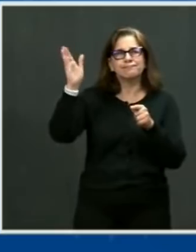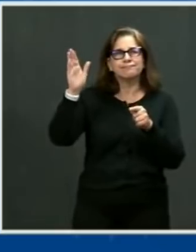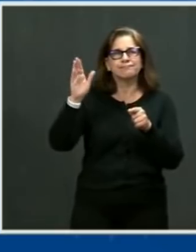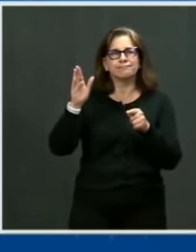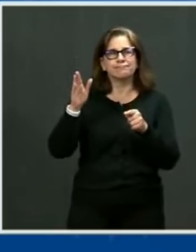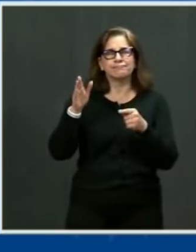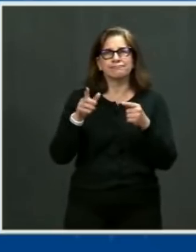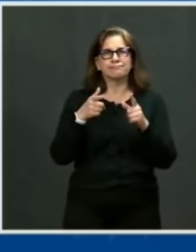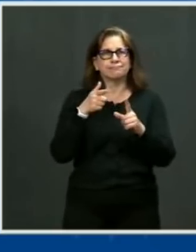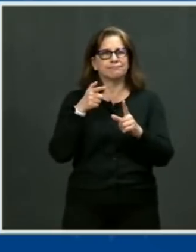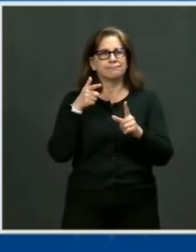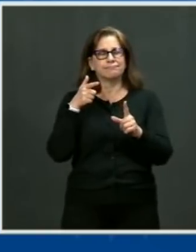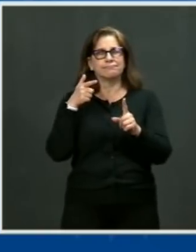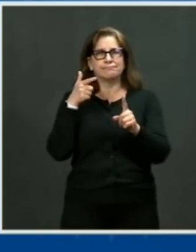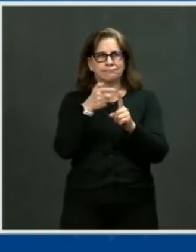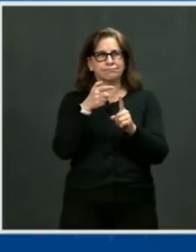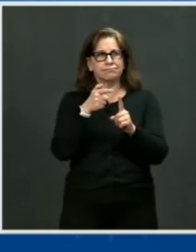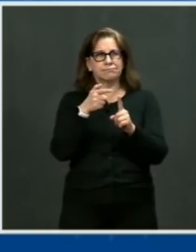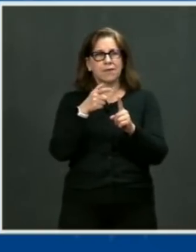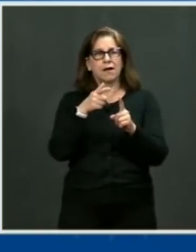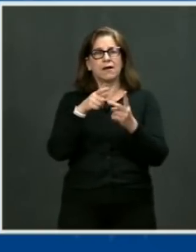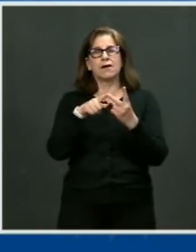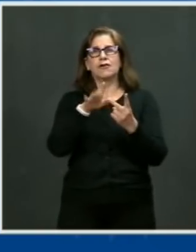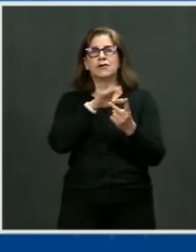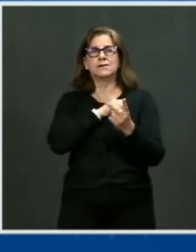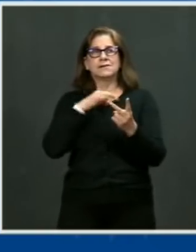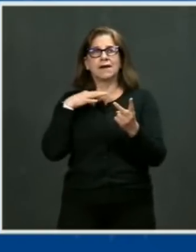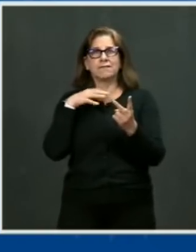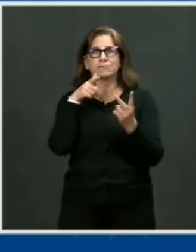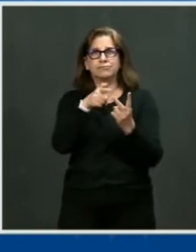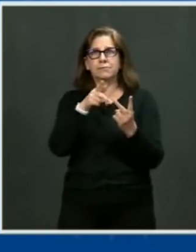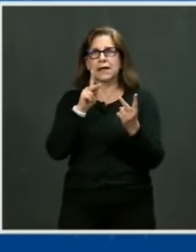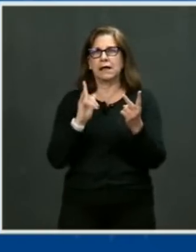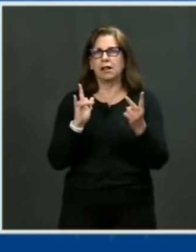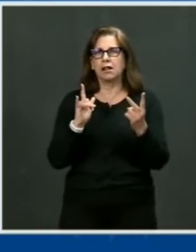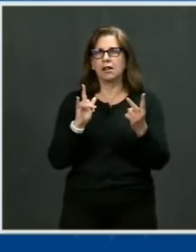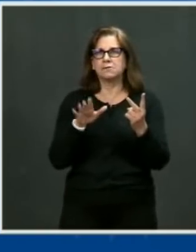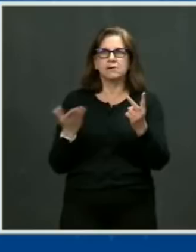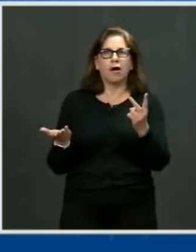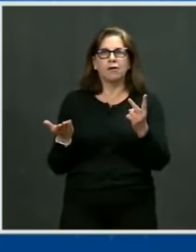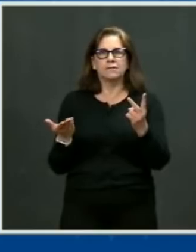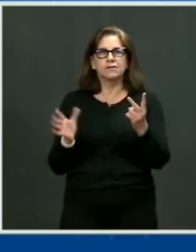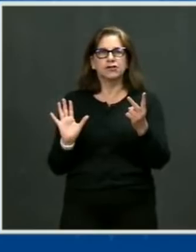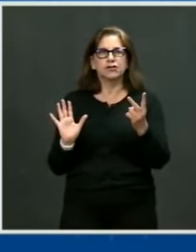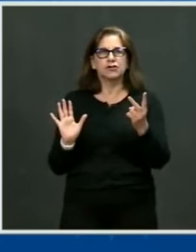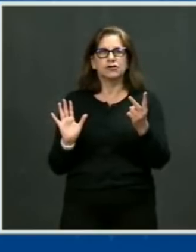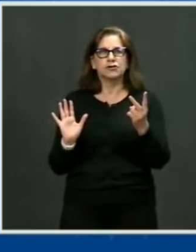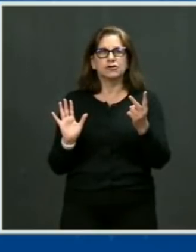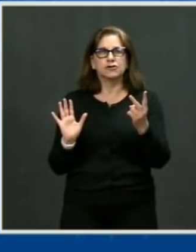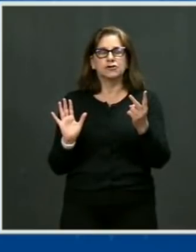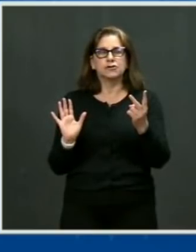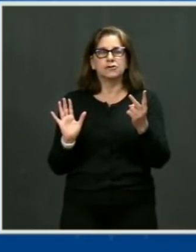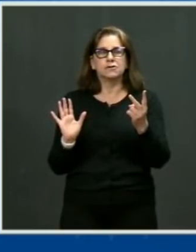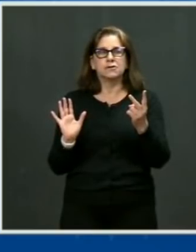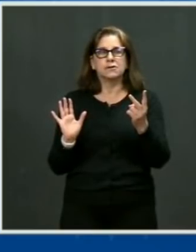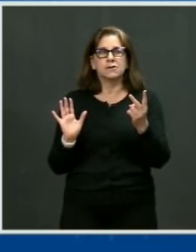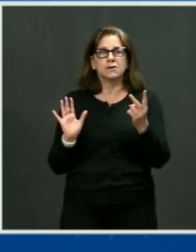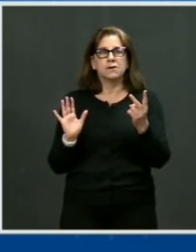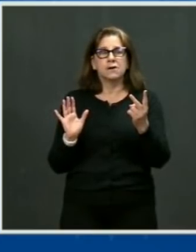staff was killed. You know, they're here and their pain is immense.